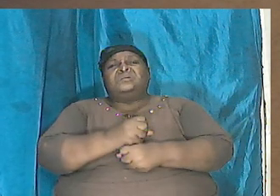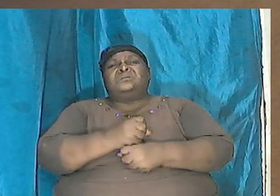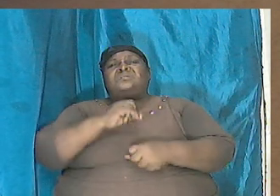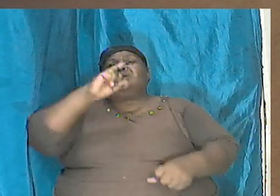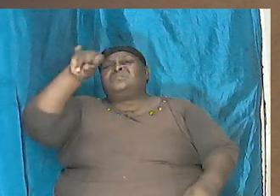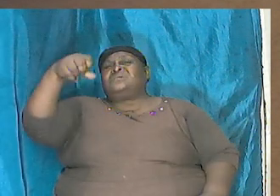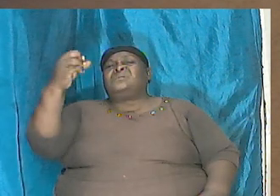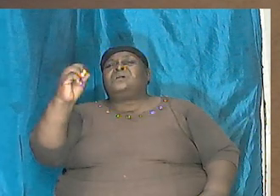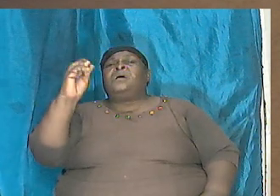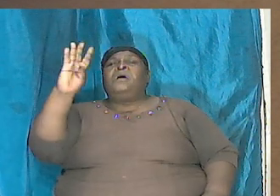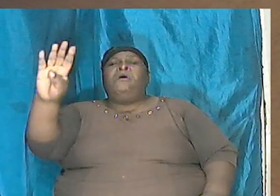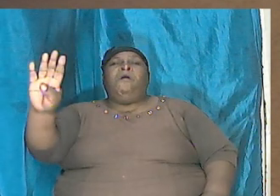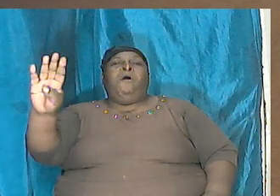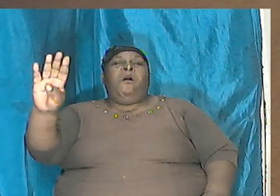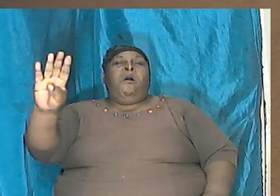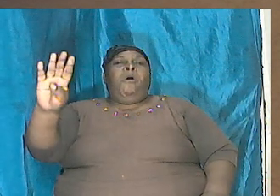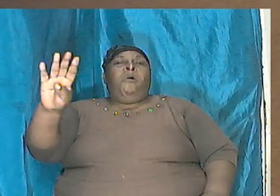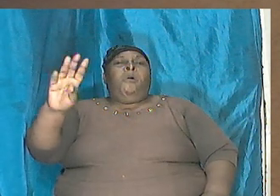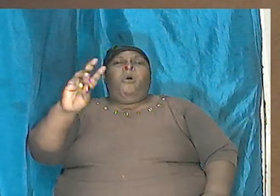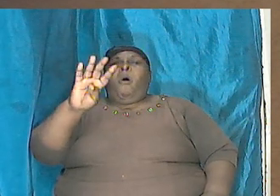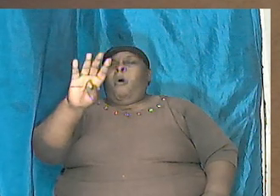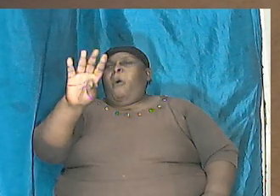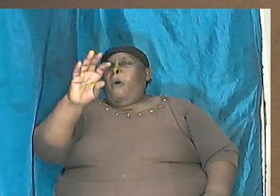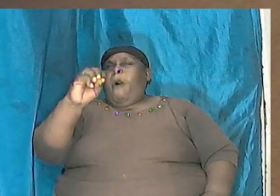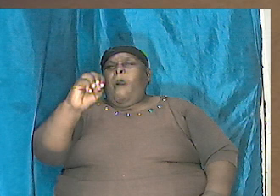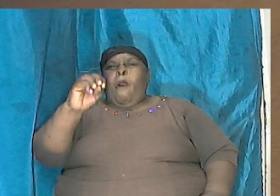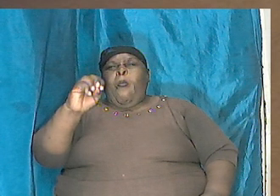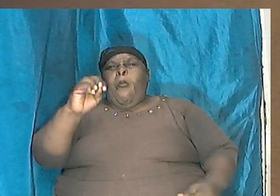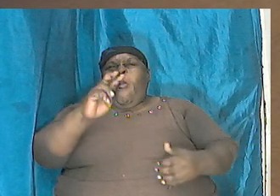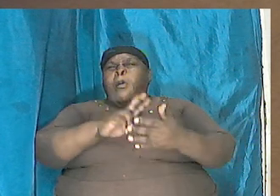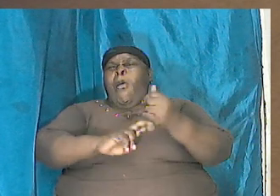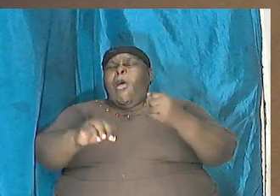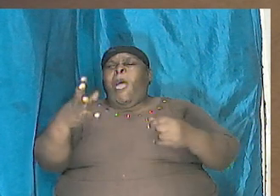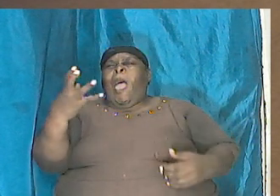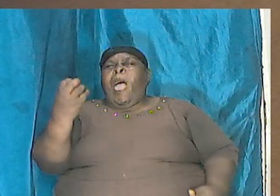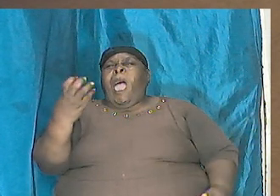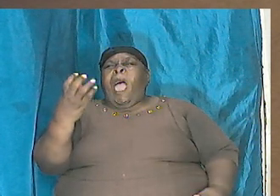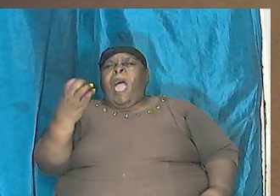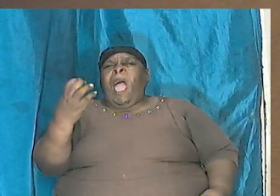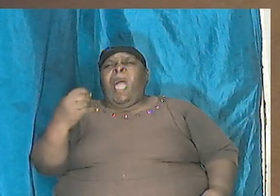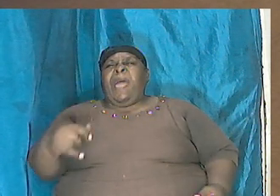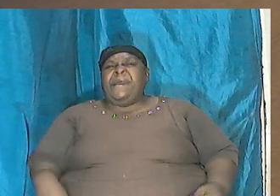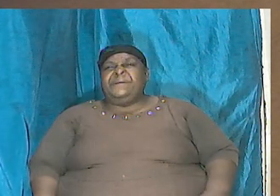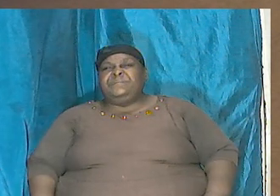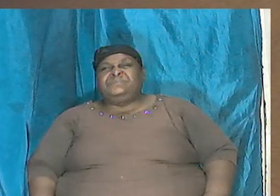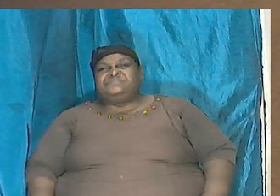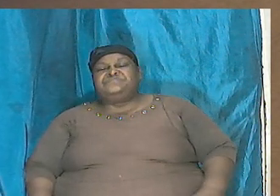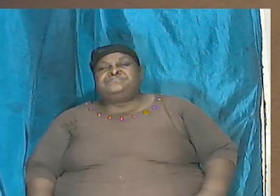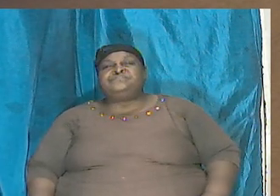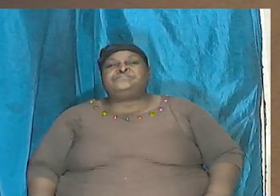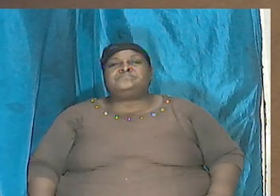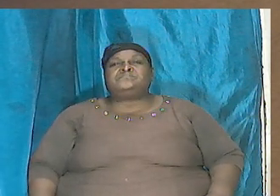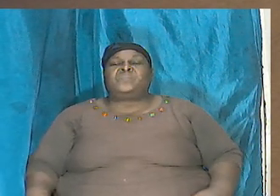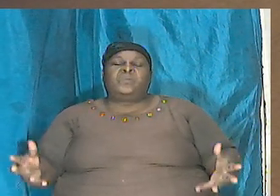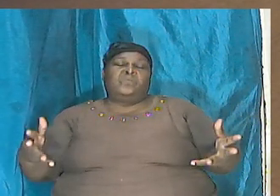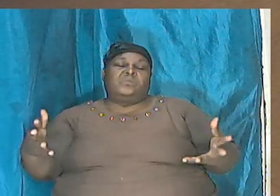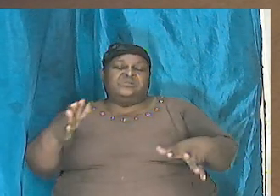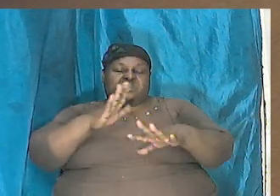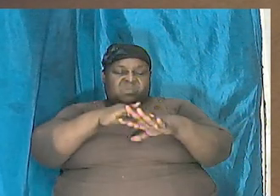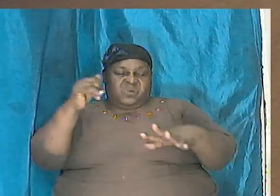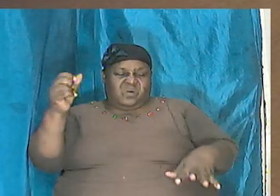look at it together because I'm making the point I'm submitting to us that what was called dinosaurs